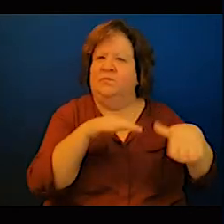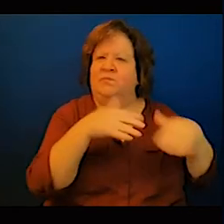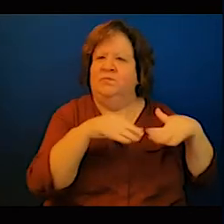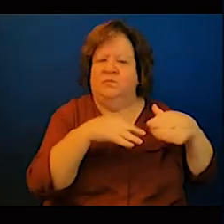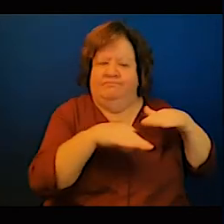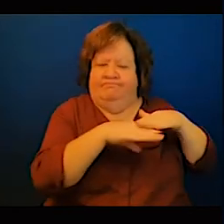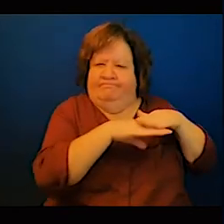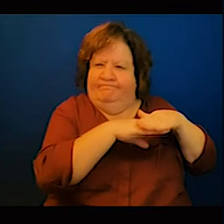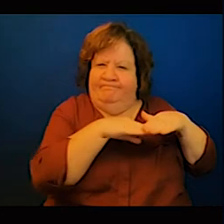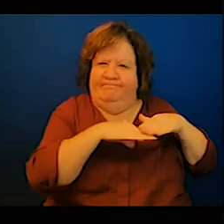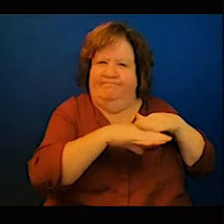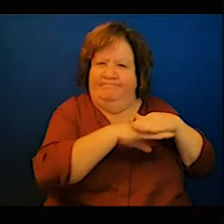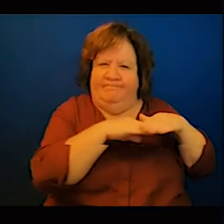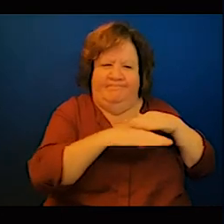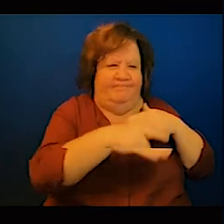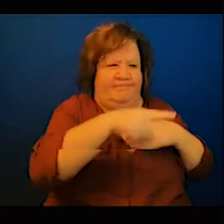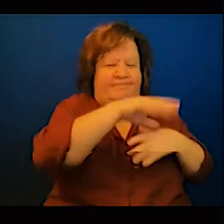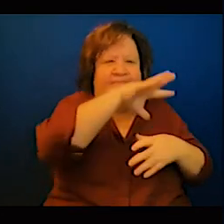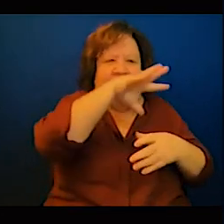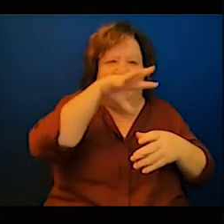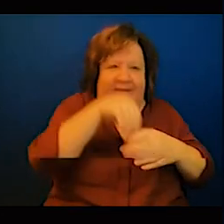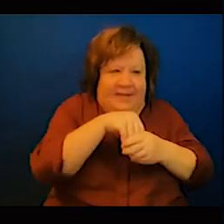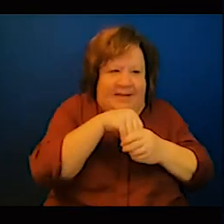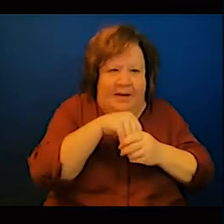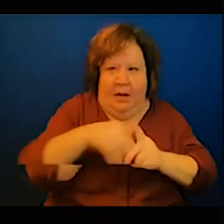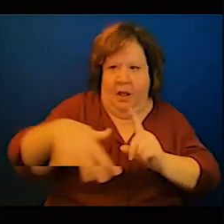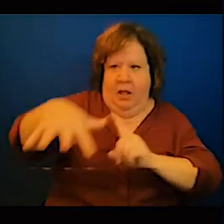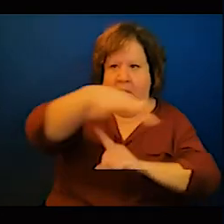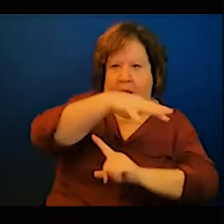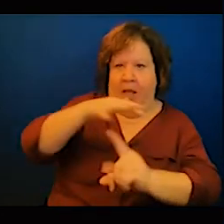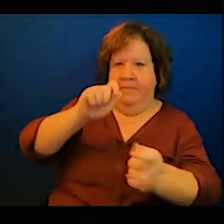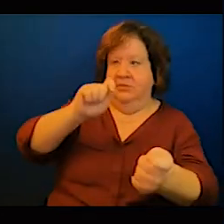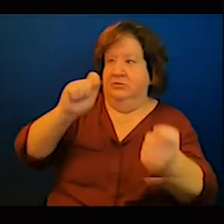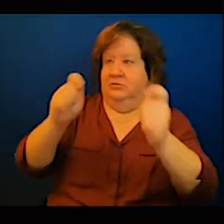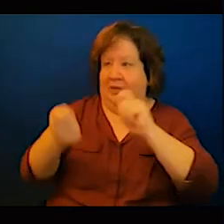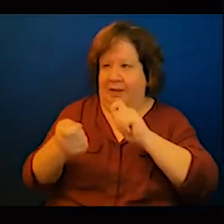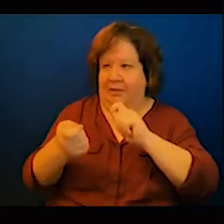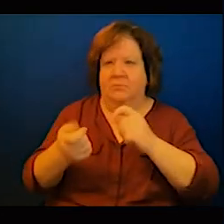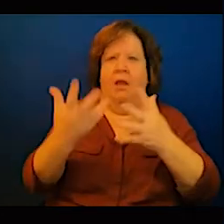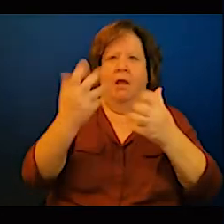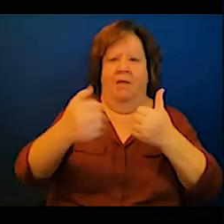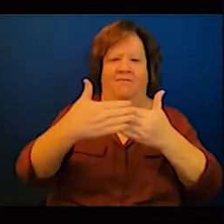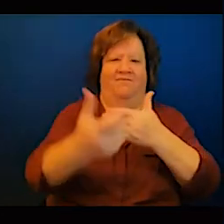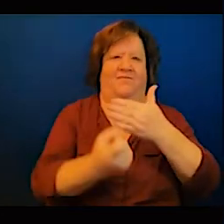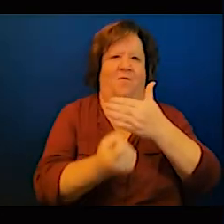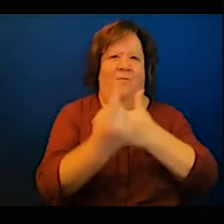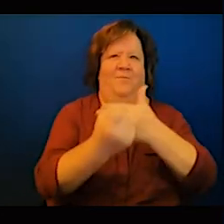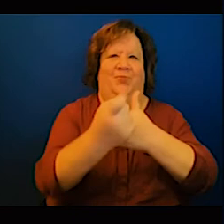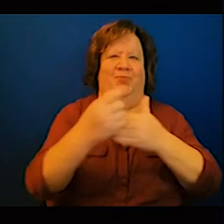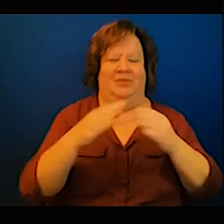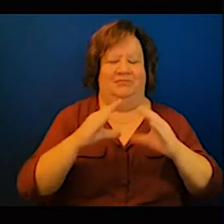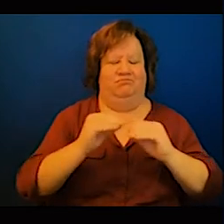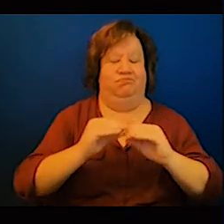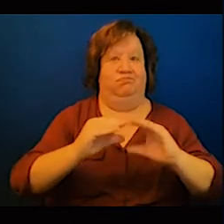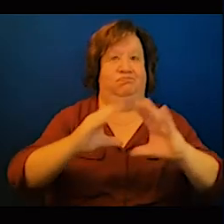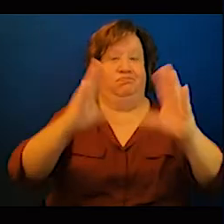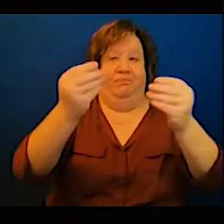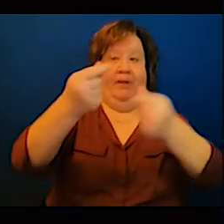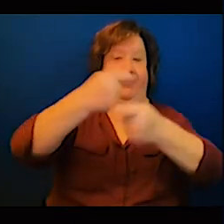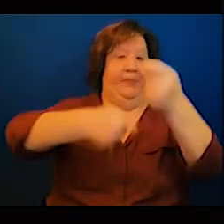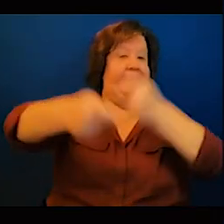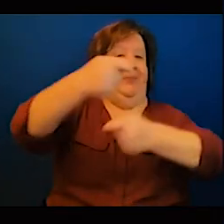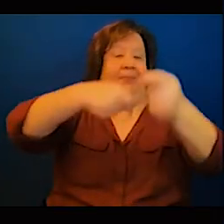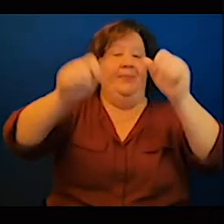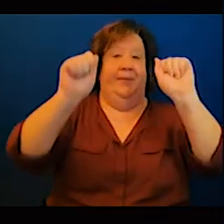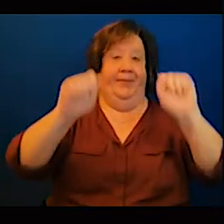companies means creating several firms why don't we create firms around each of these